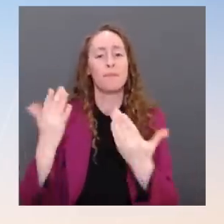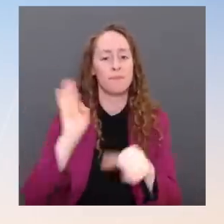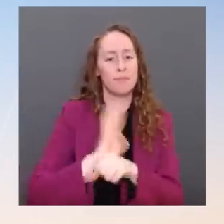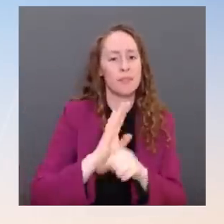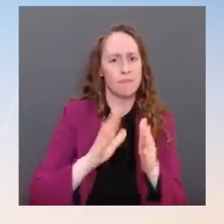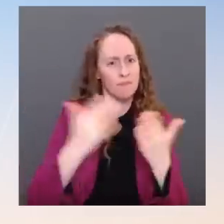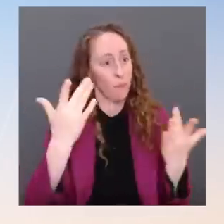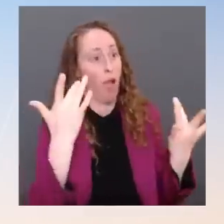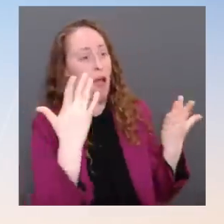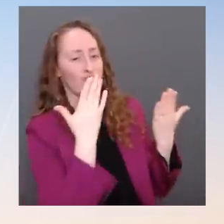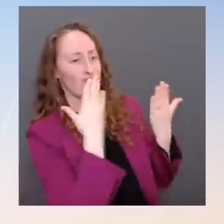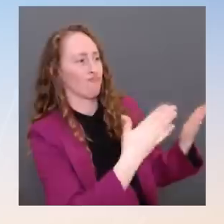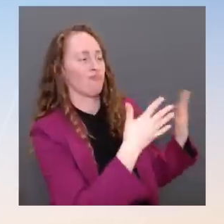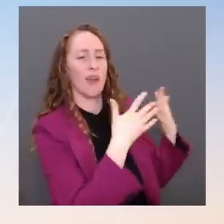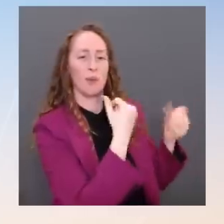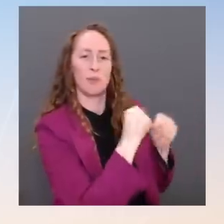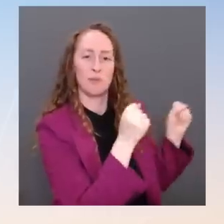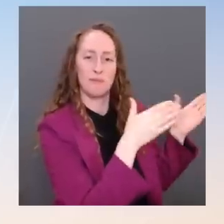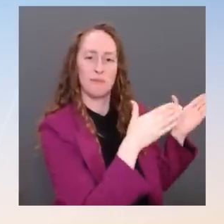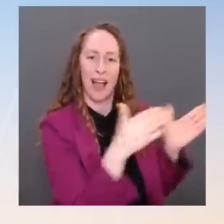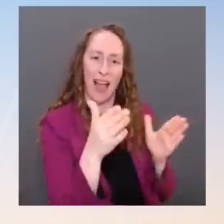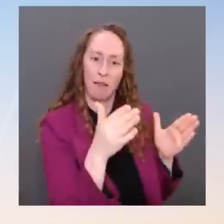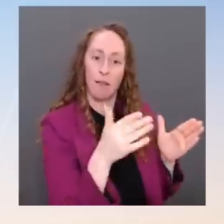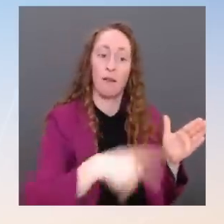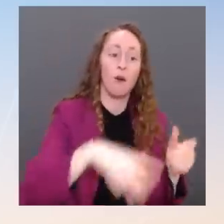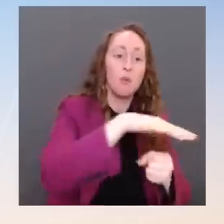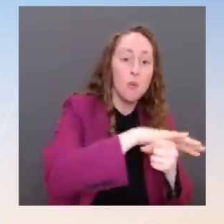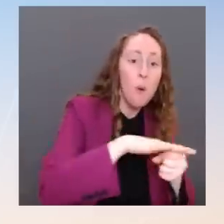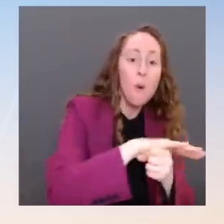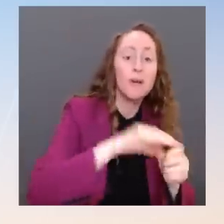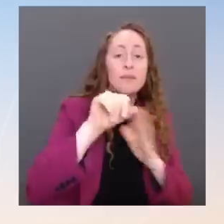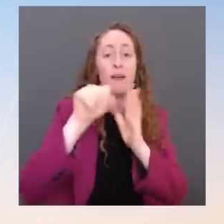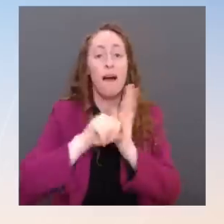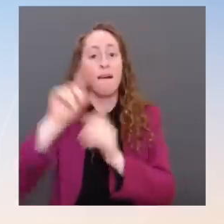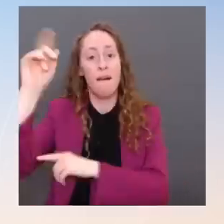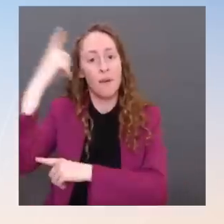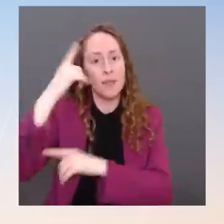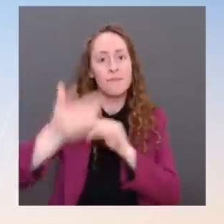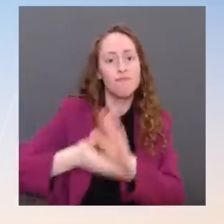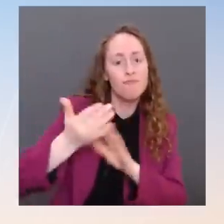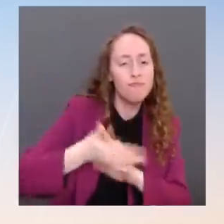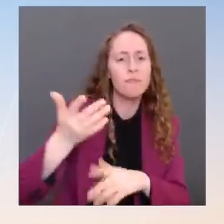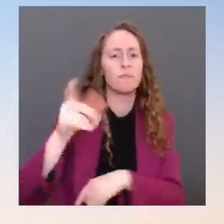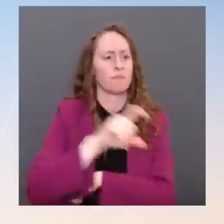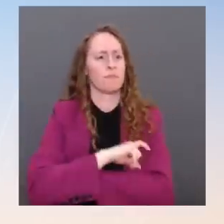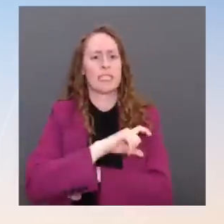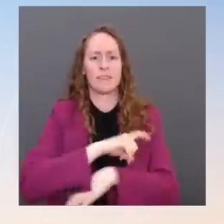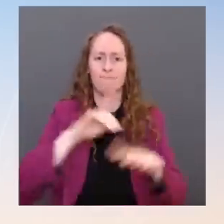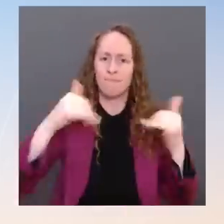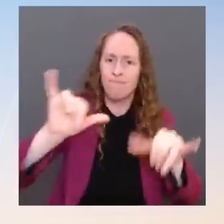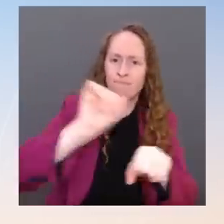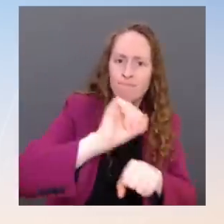states and localities support and keep police, keep local authorities, keep local governments open at a